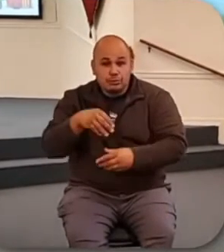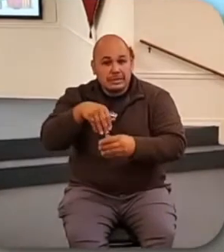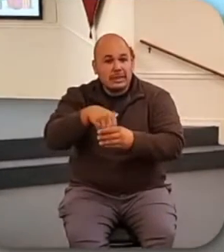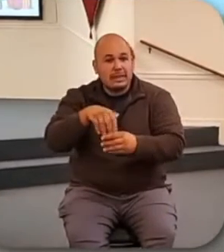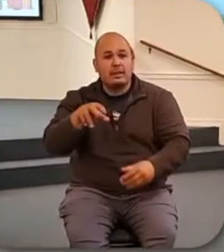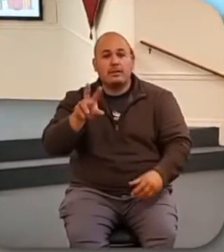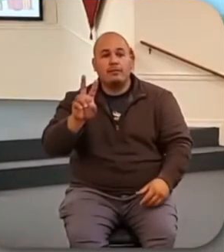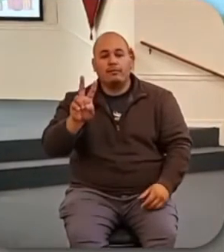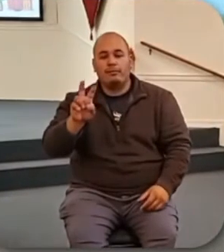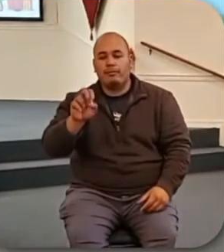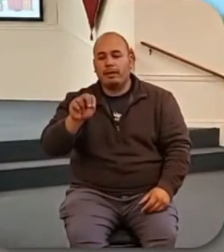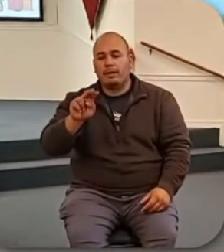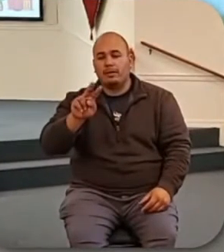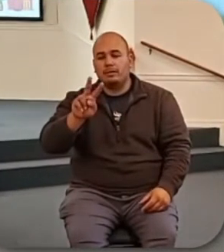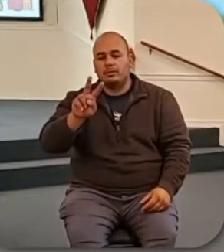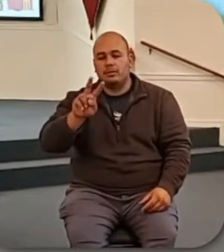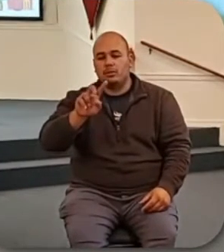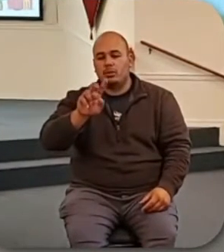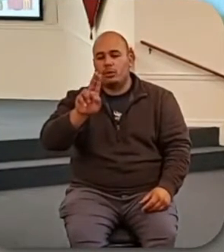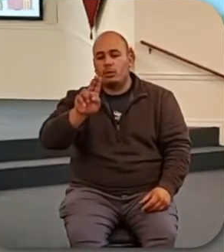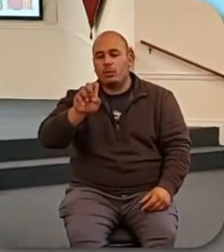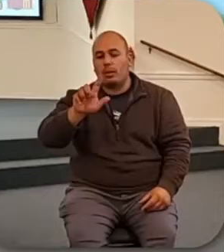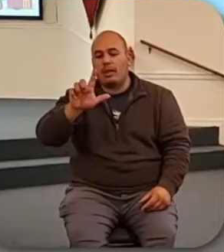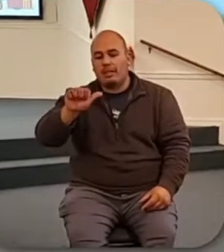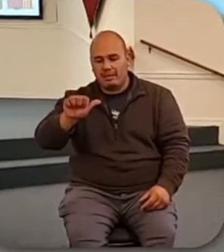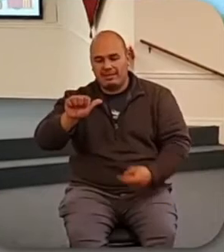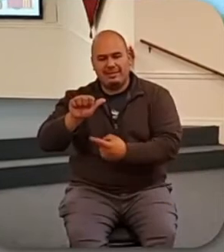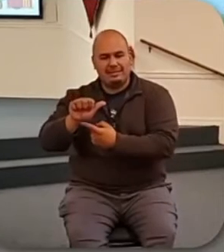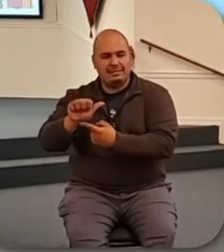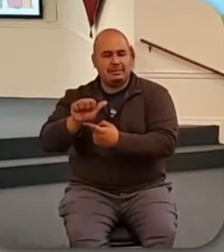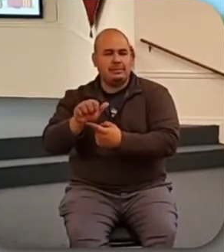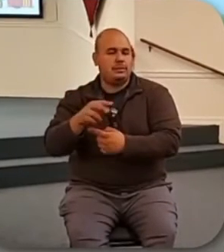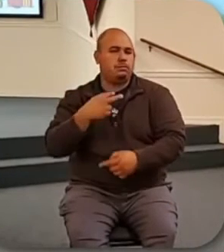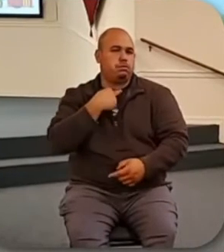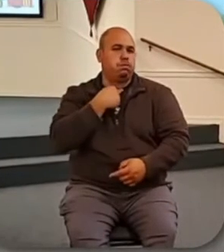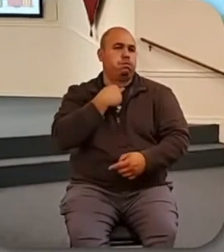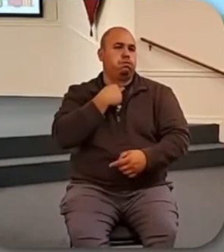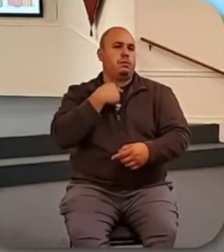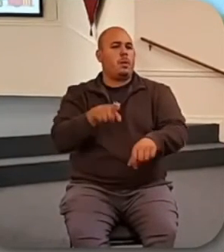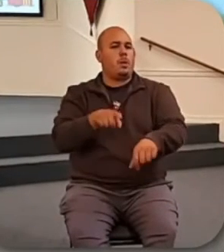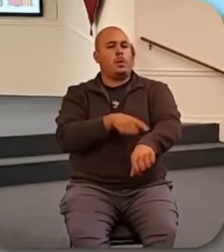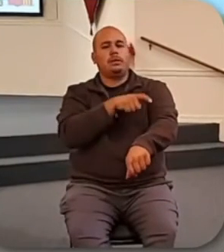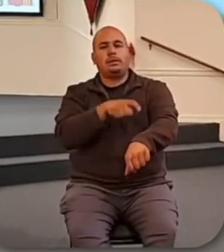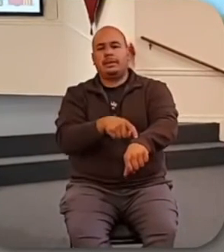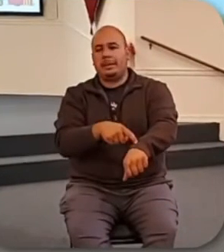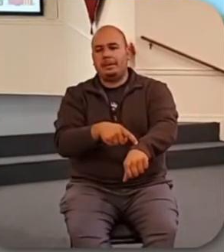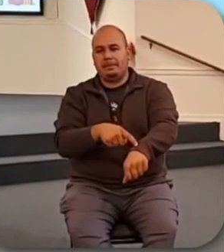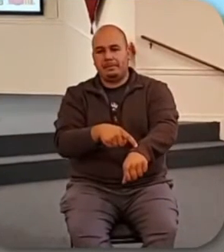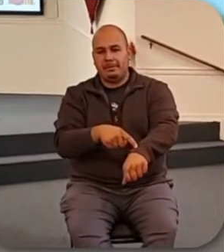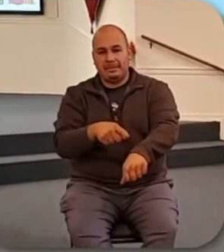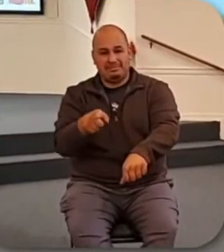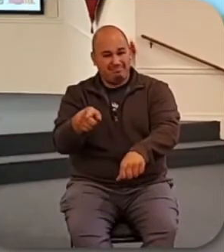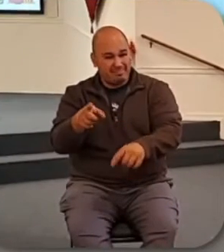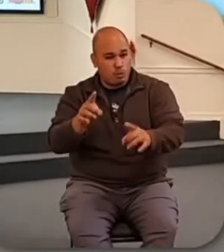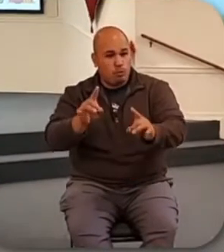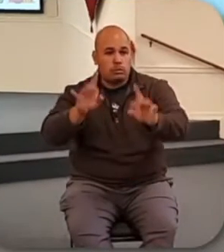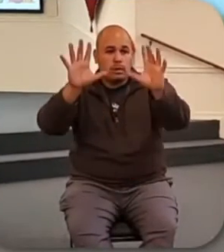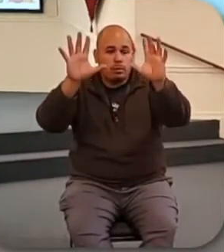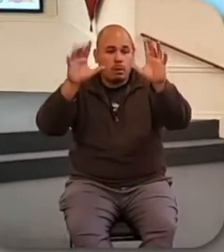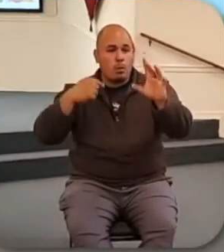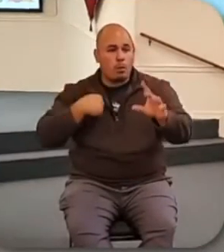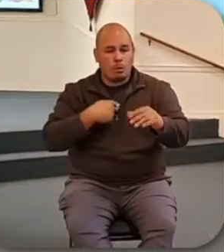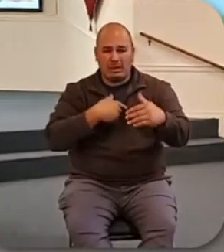God help them. Man, they've been in a tough spot for many years now. And it hasn't gotten better yet that I've heard about. Jenny and I have